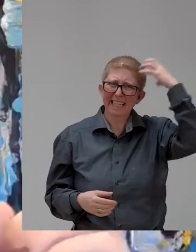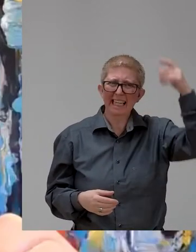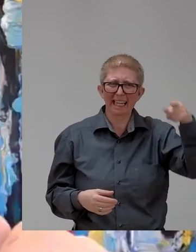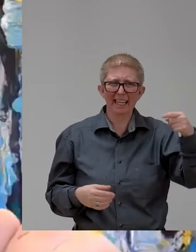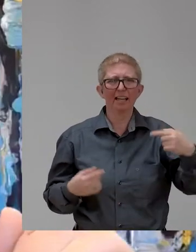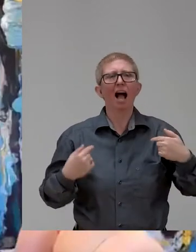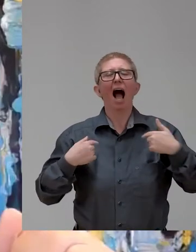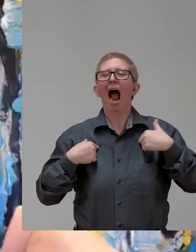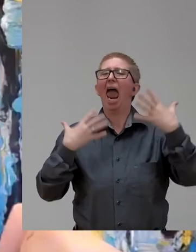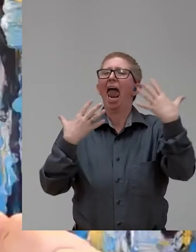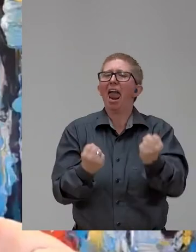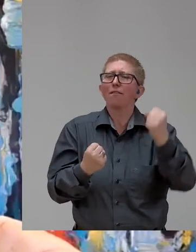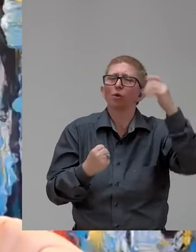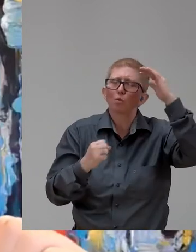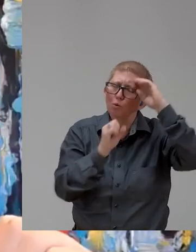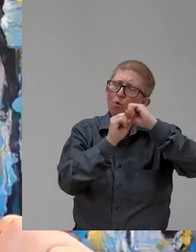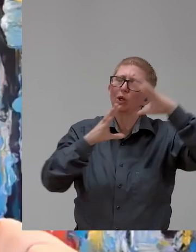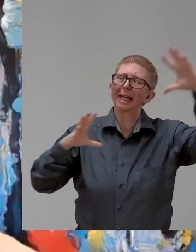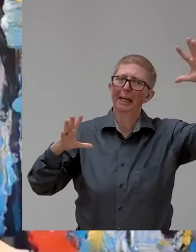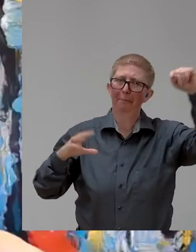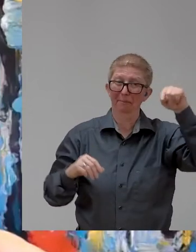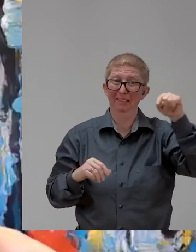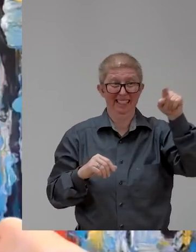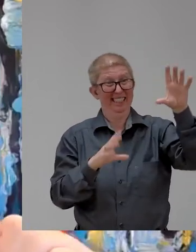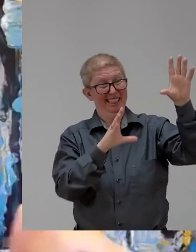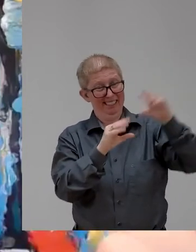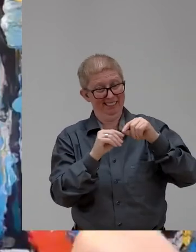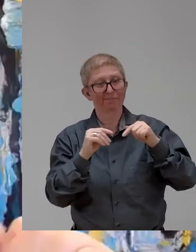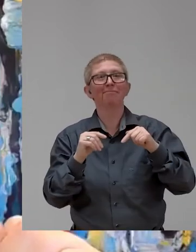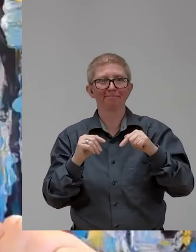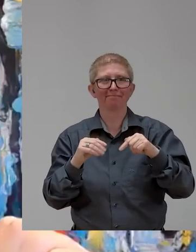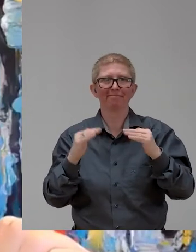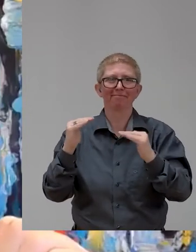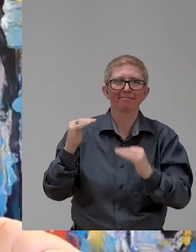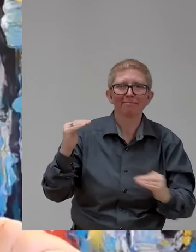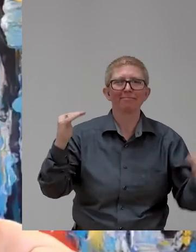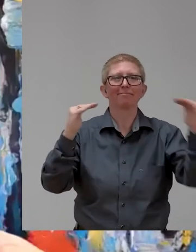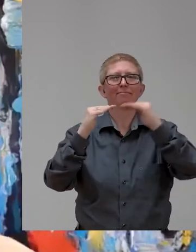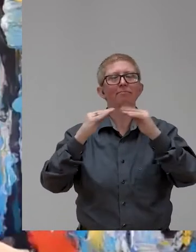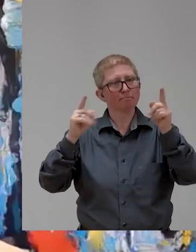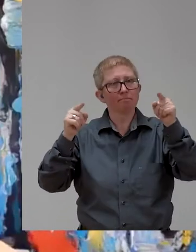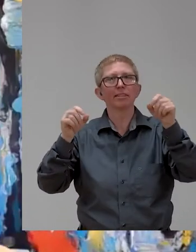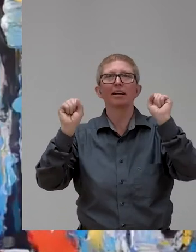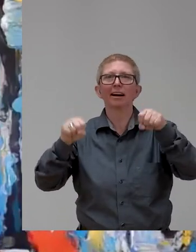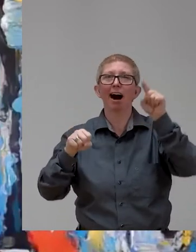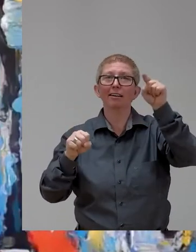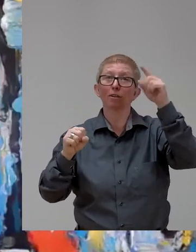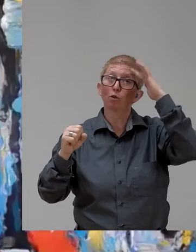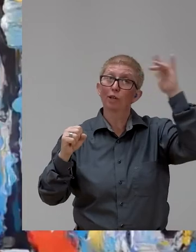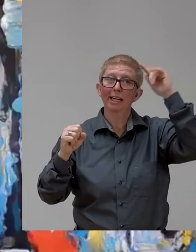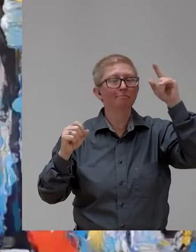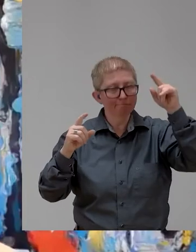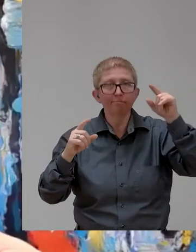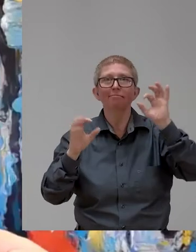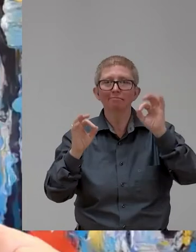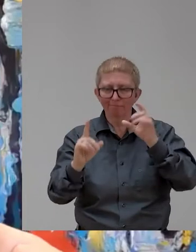and understand how we can make the dreams come true. So let's hear it from you guys. You amazing dream and fulfiller